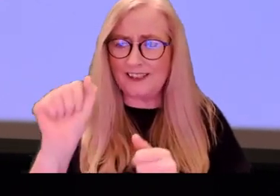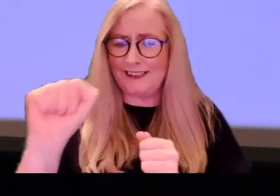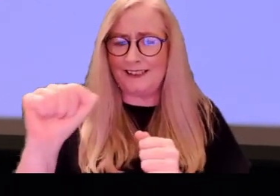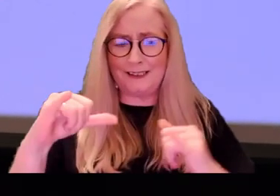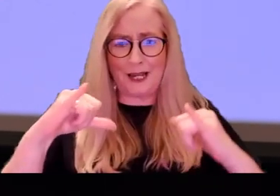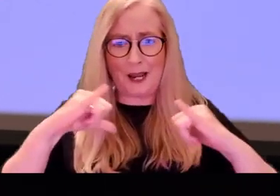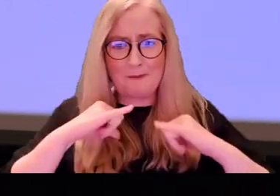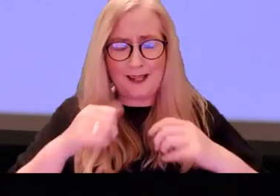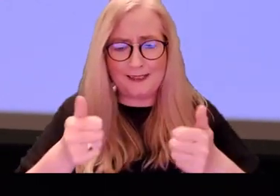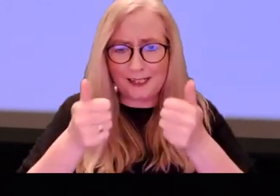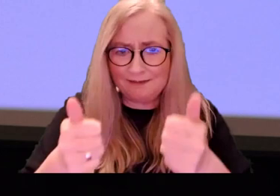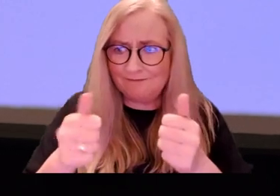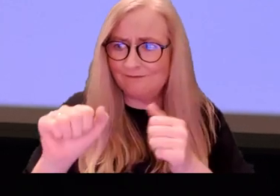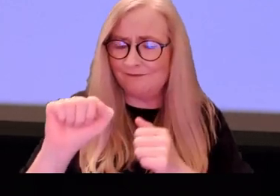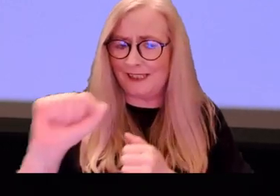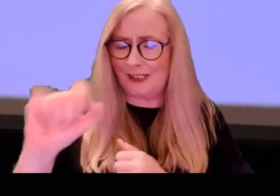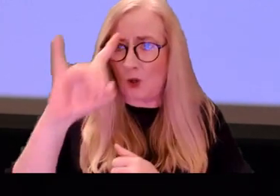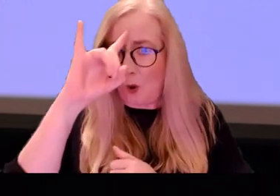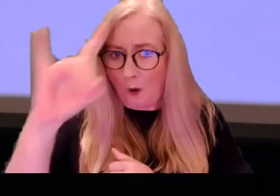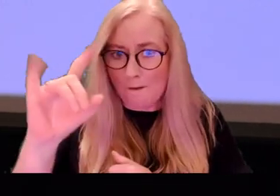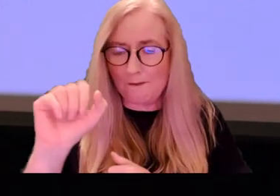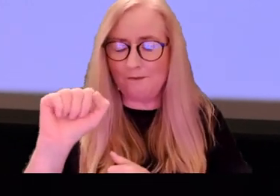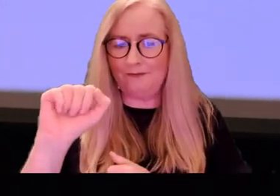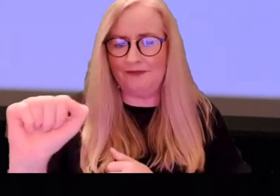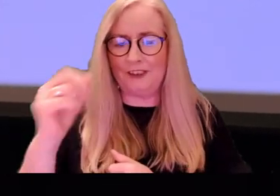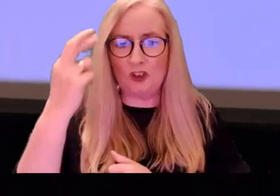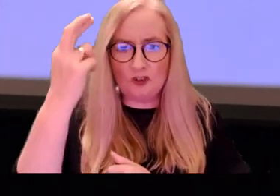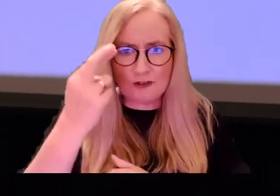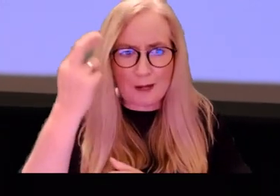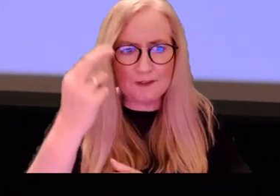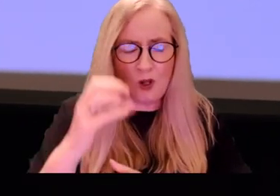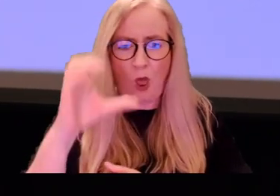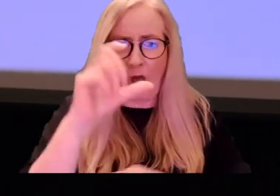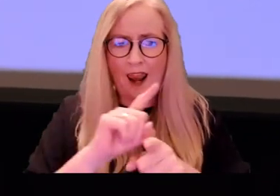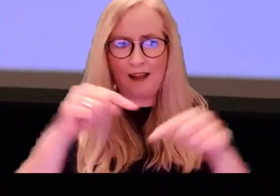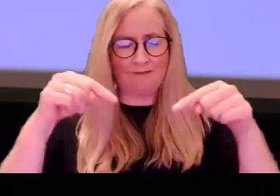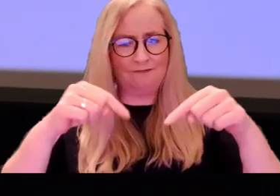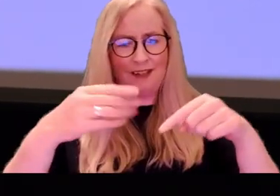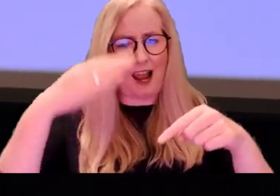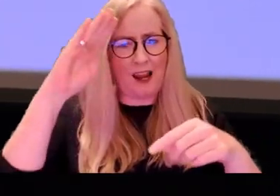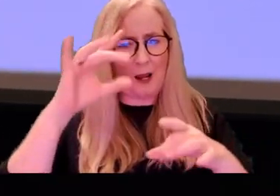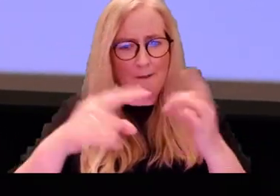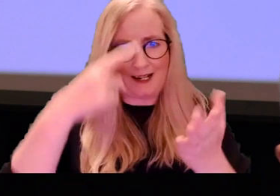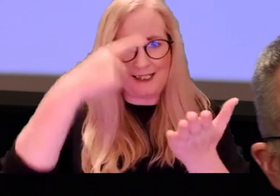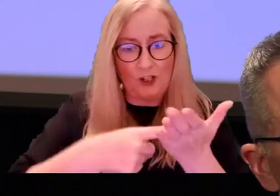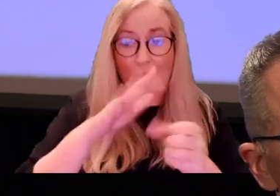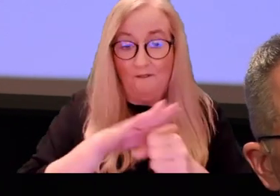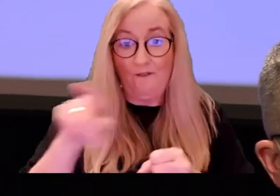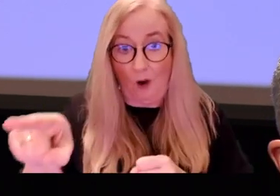potential his ability his hopes dreams it seems like our country has